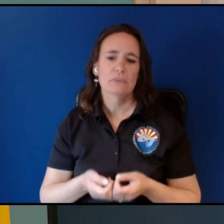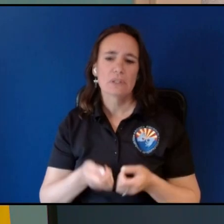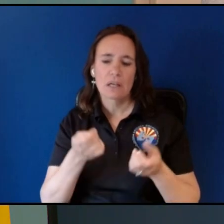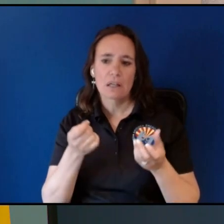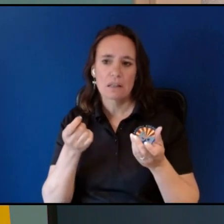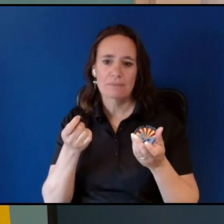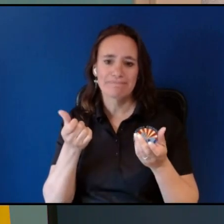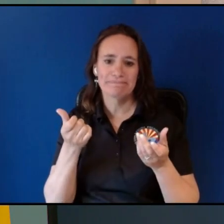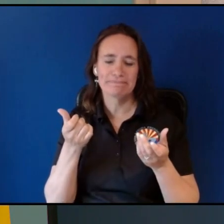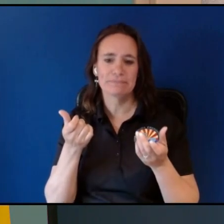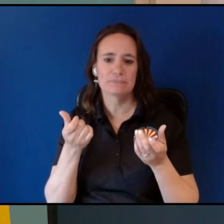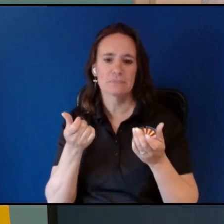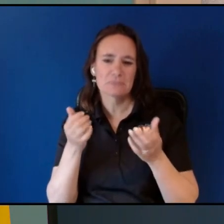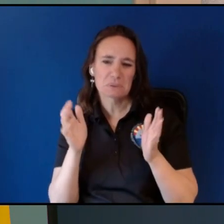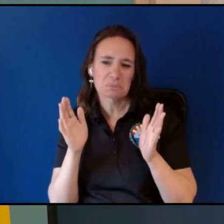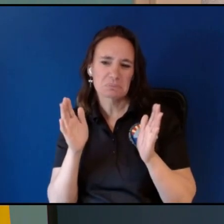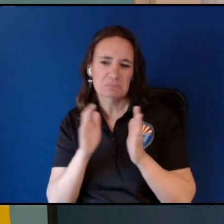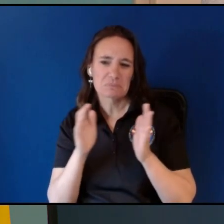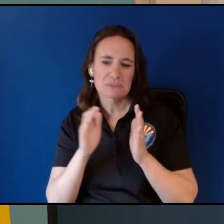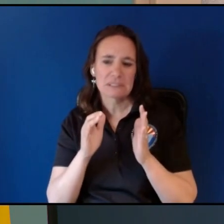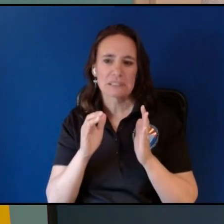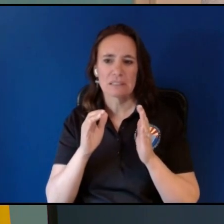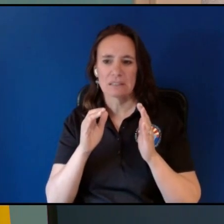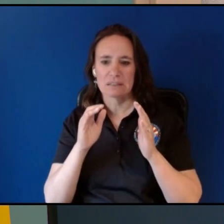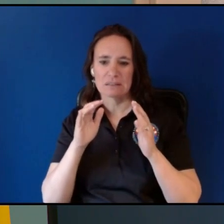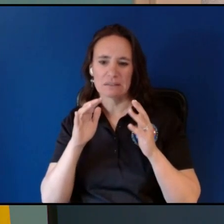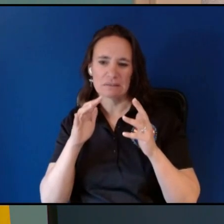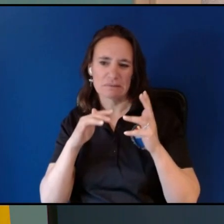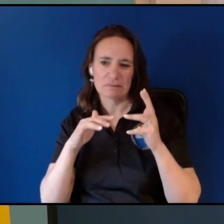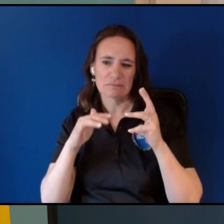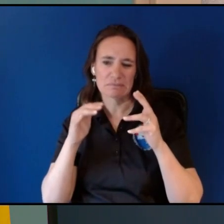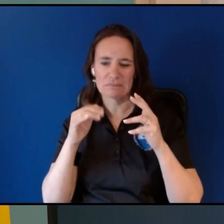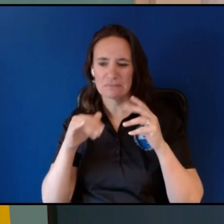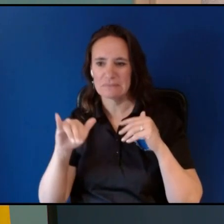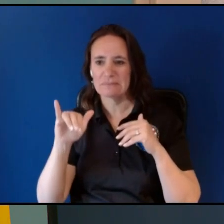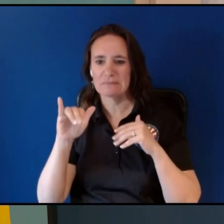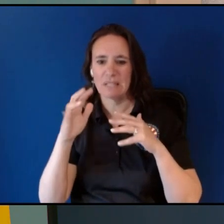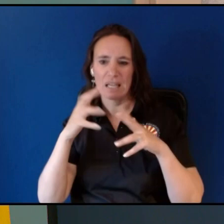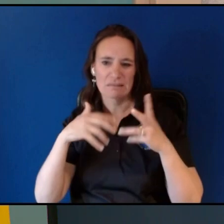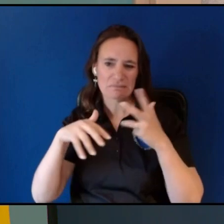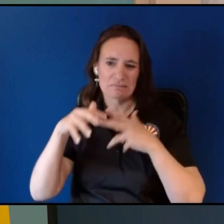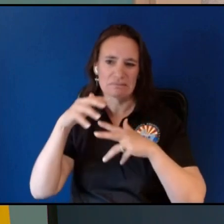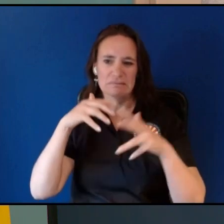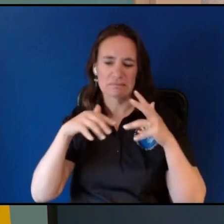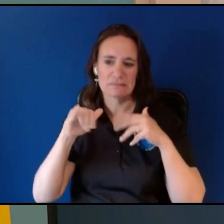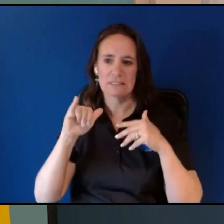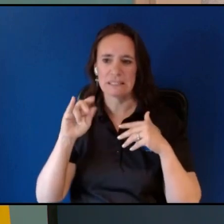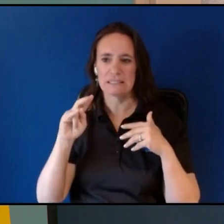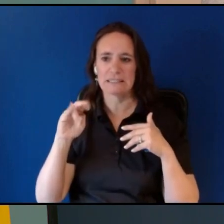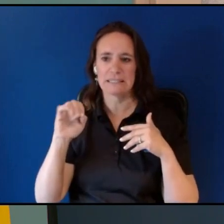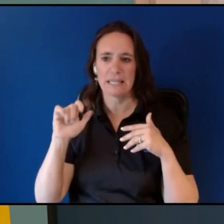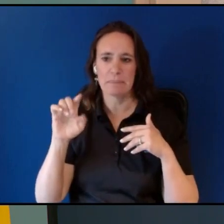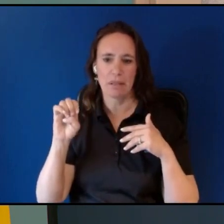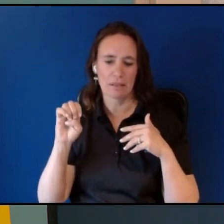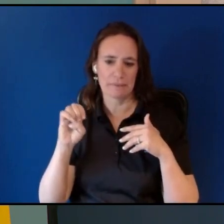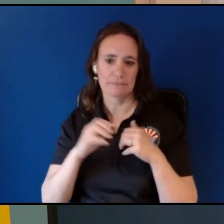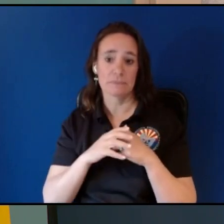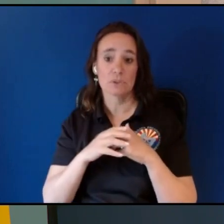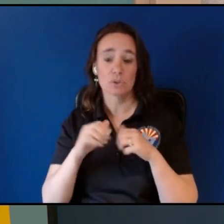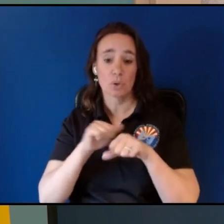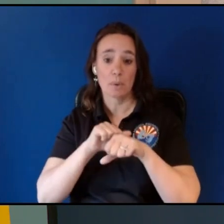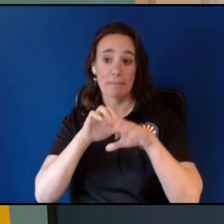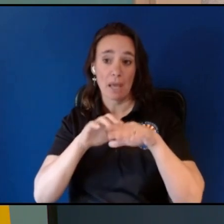mini instability near the surface so when you do that you get some air rising near the top of the mountain slopes